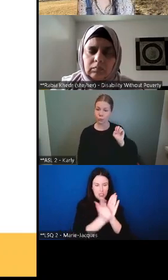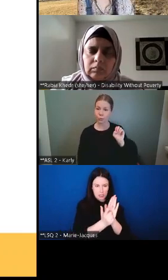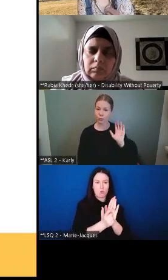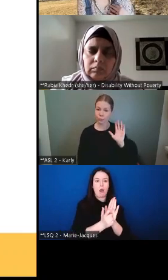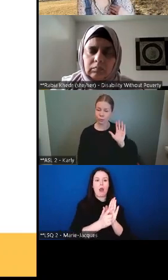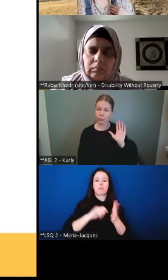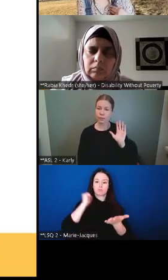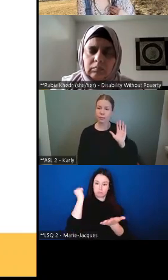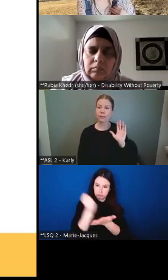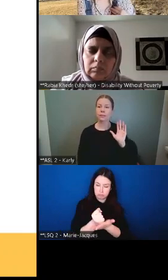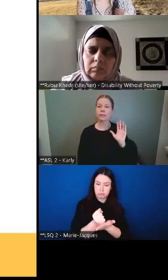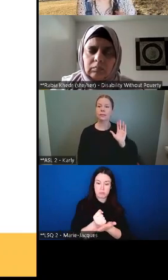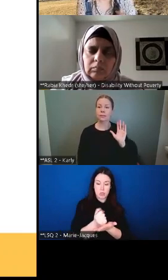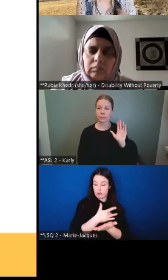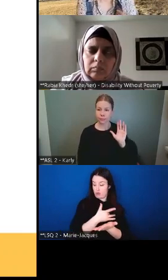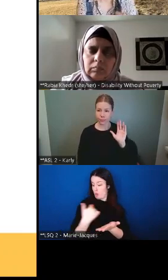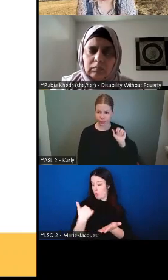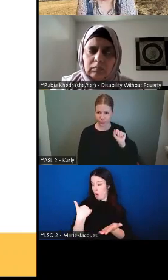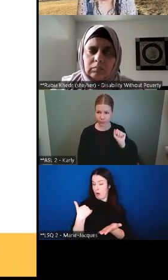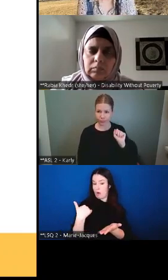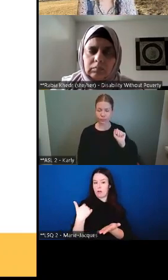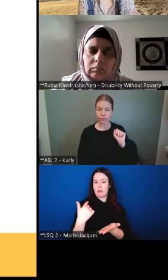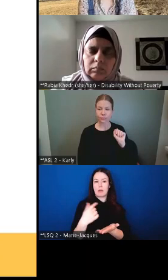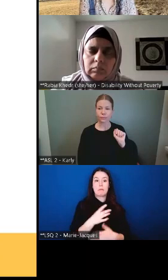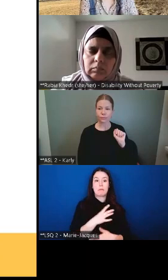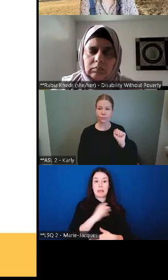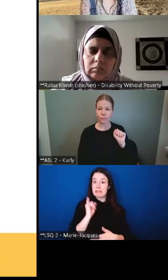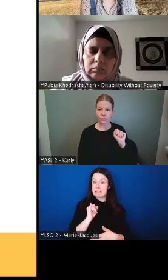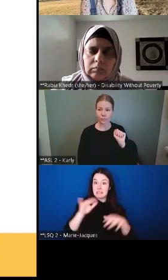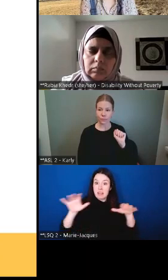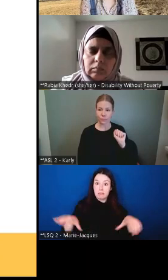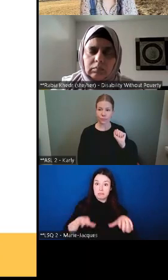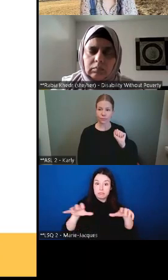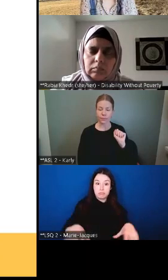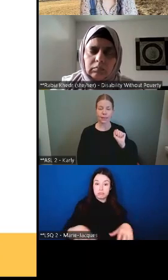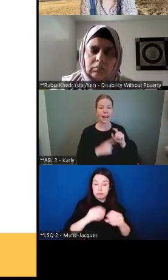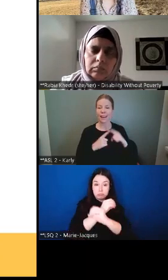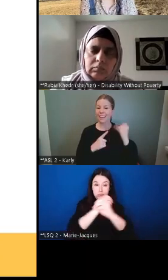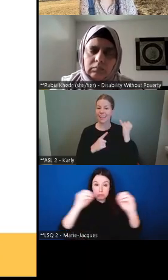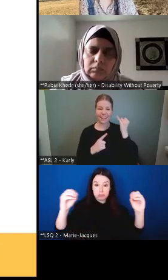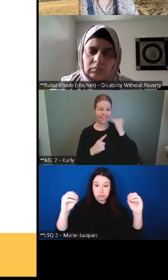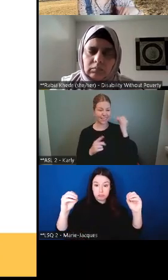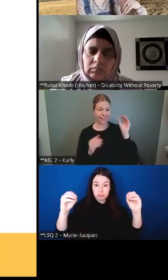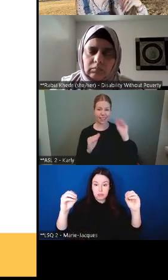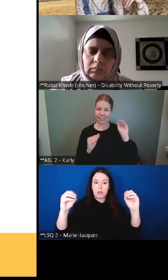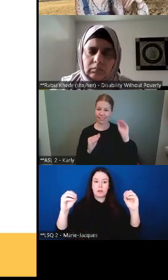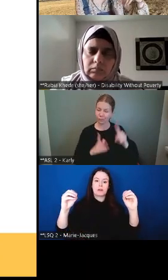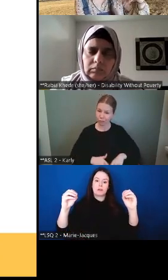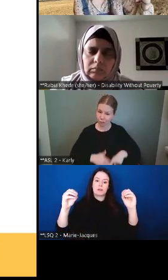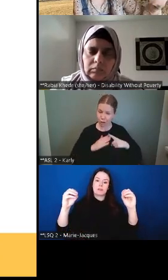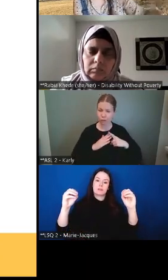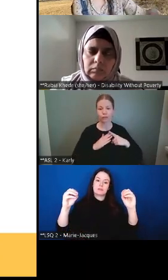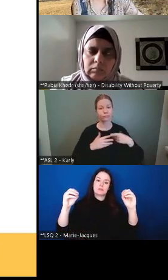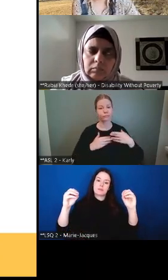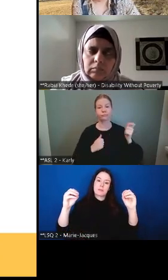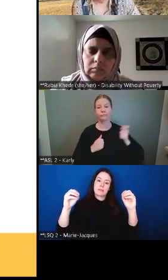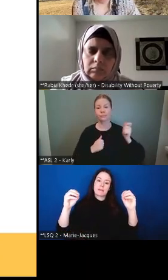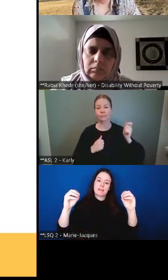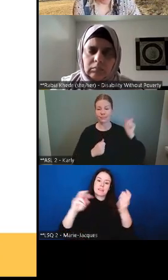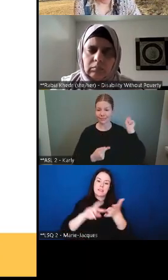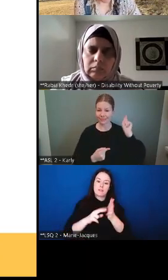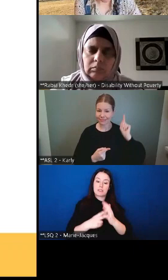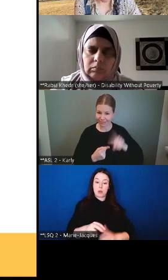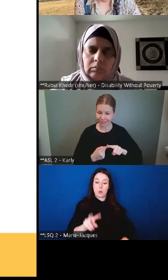then, what's called being brought into force is triggered on June the 22nd. And then there is potentially